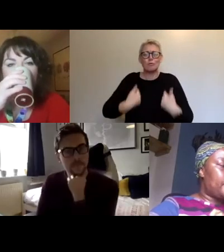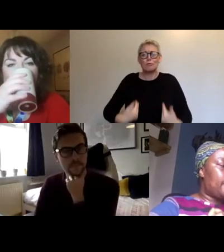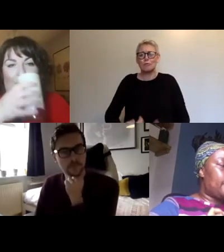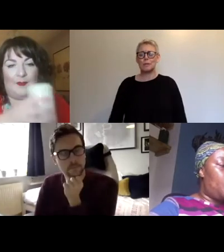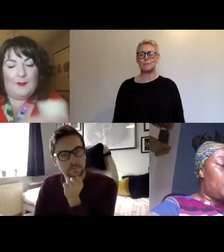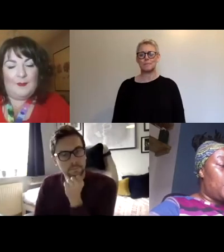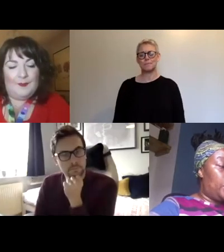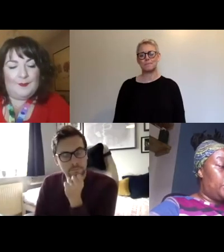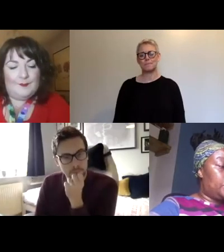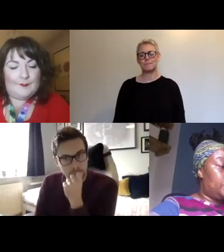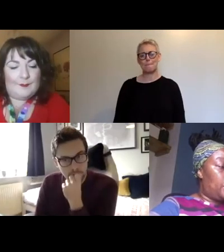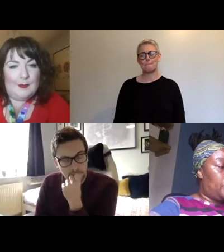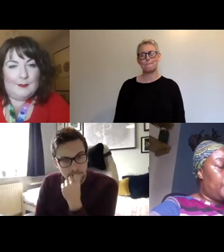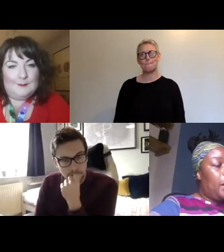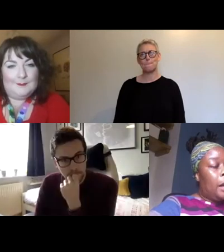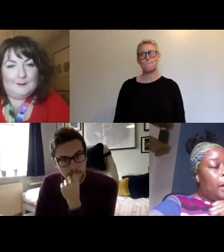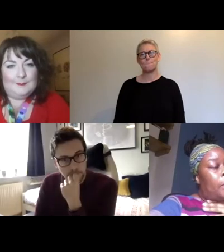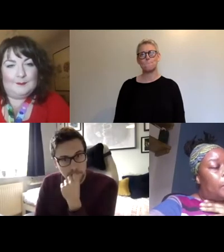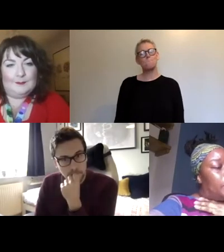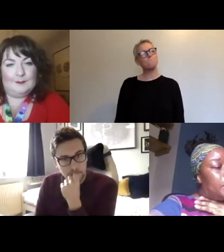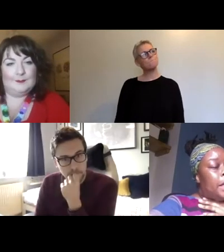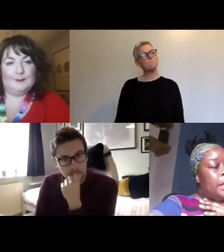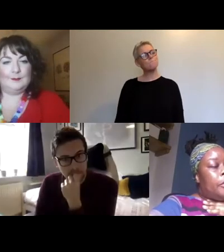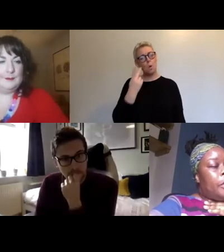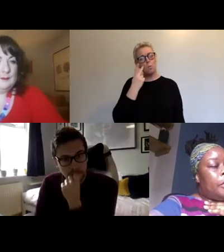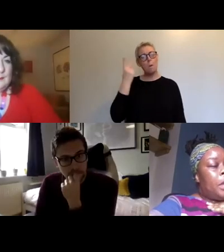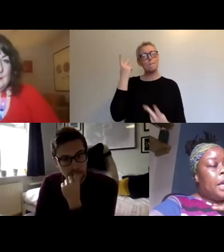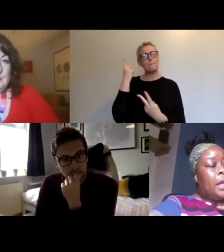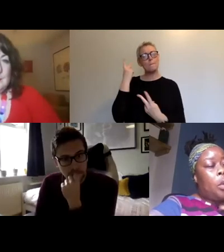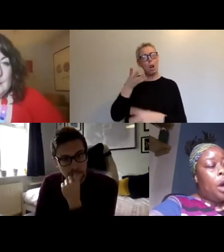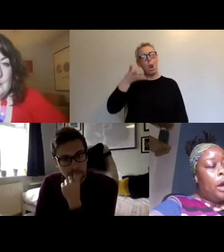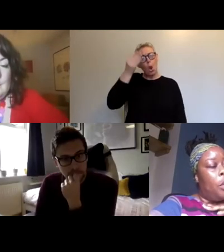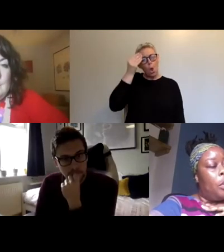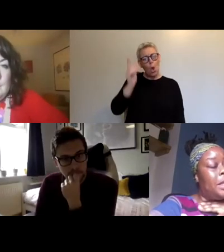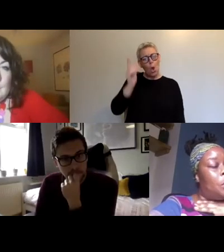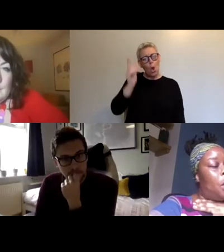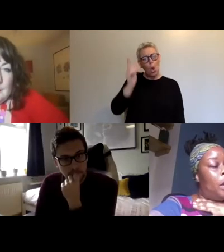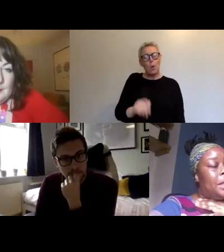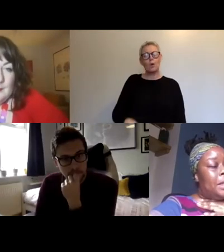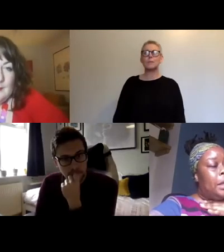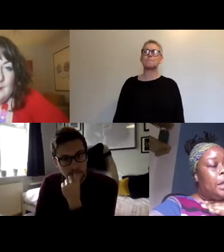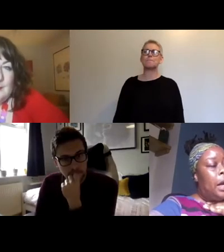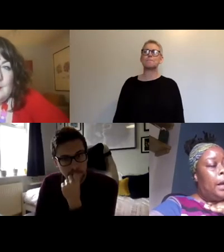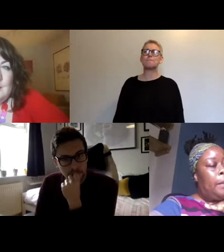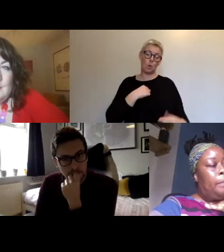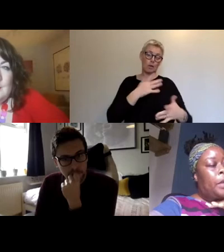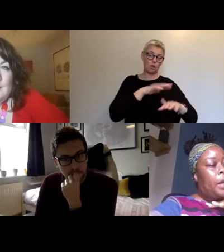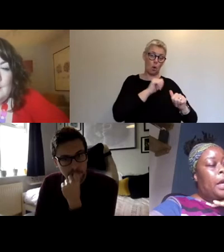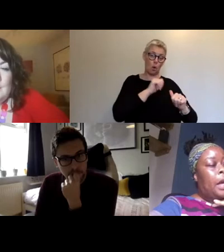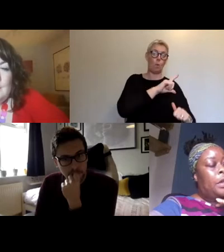What we learned. So I guess for the beginning, the why of what we did and why we did it.